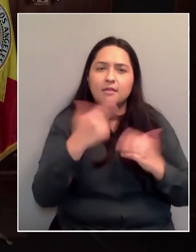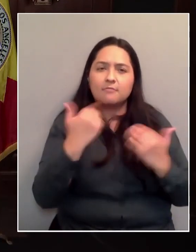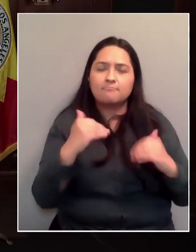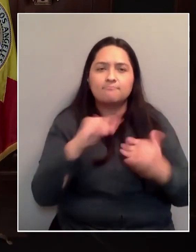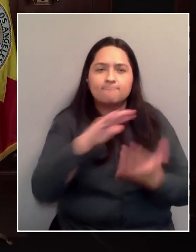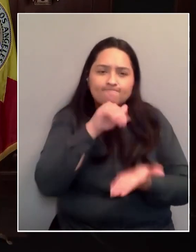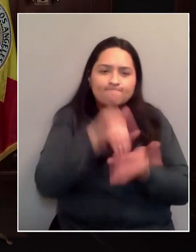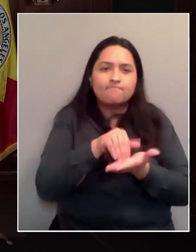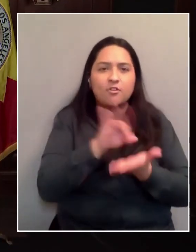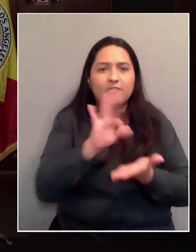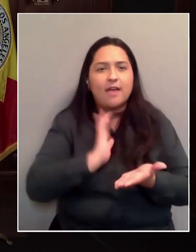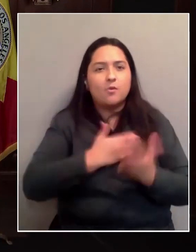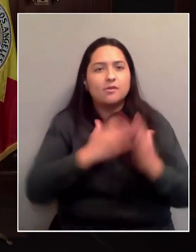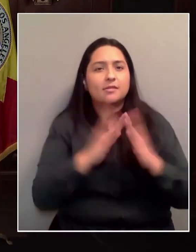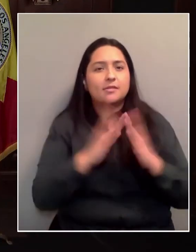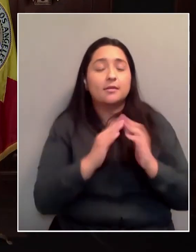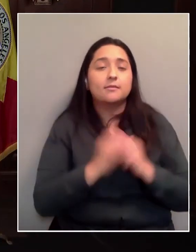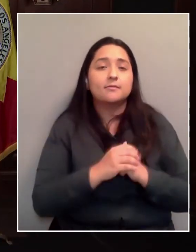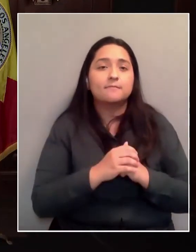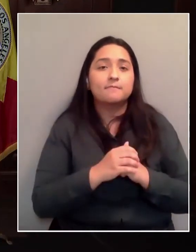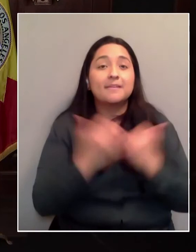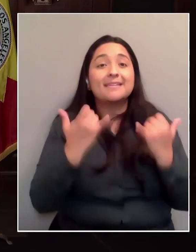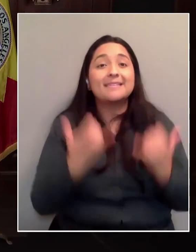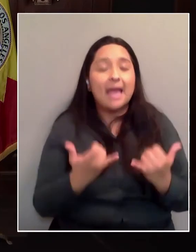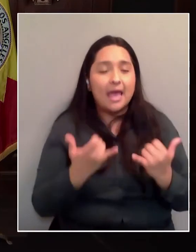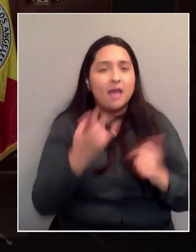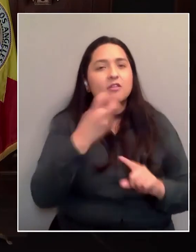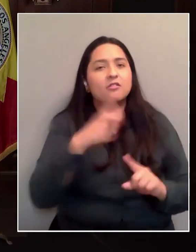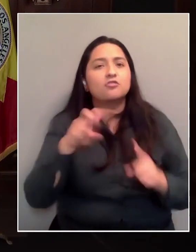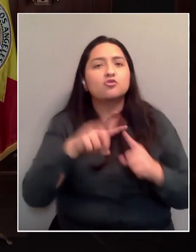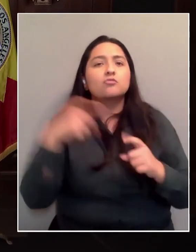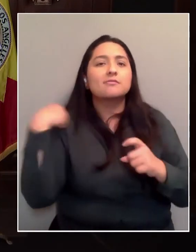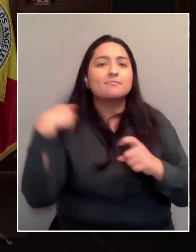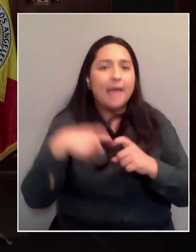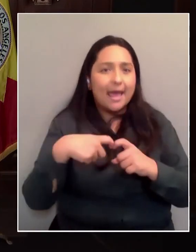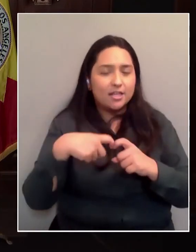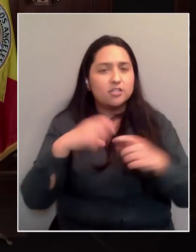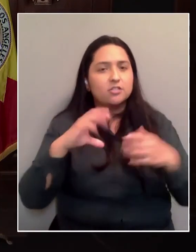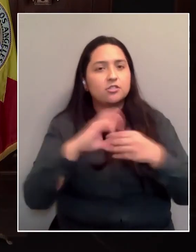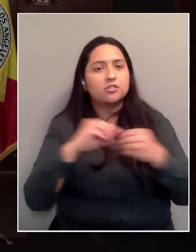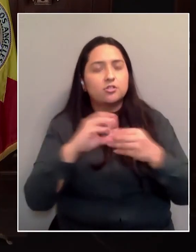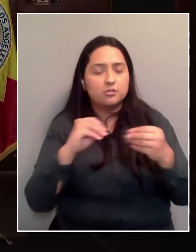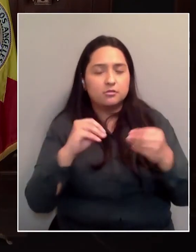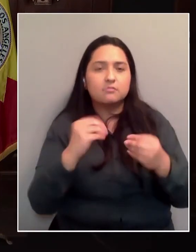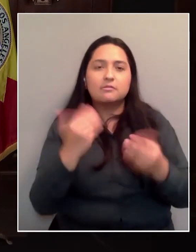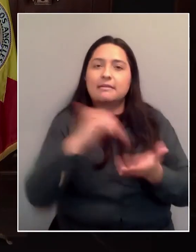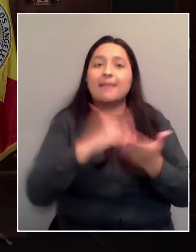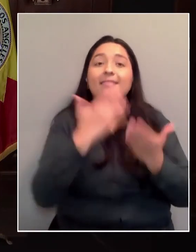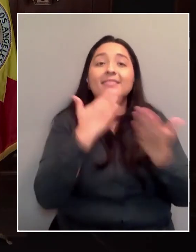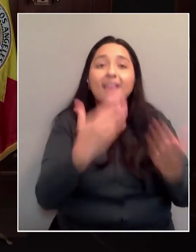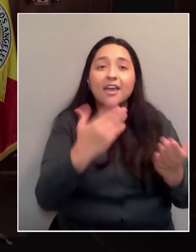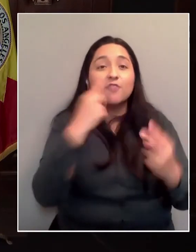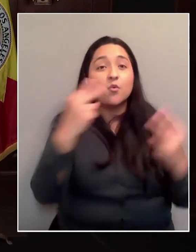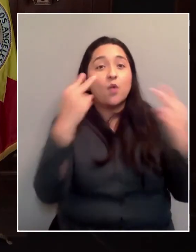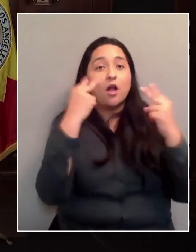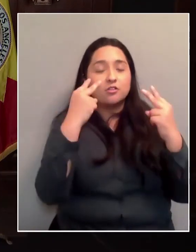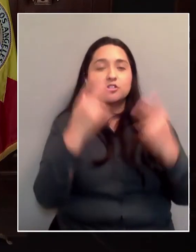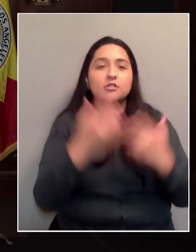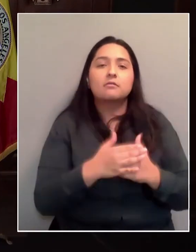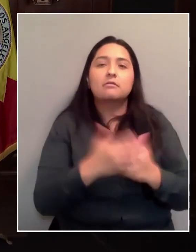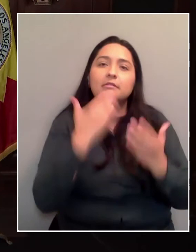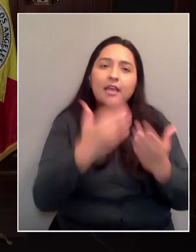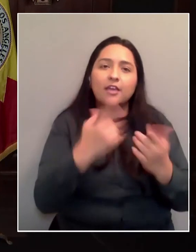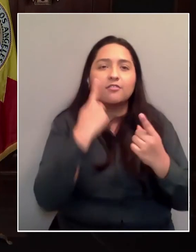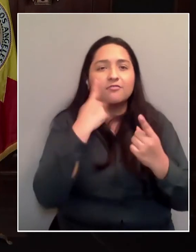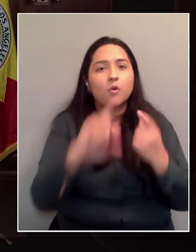With that, I'll turn to our Spanish address. Thank you again to everybody who tuned in. Thank you for your advocacy. And like I said, we